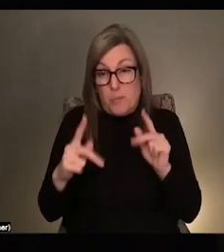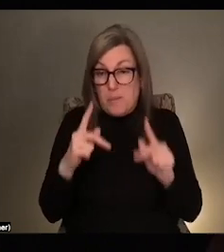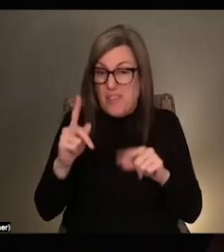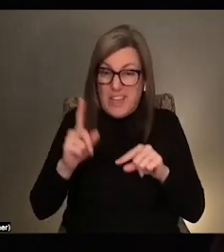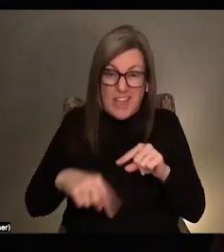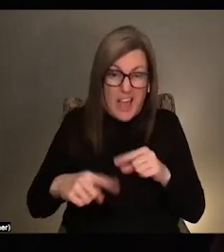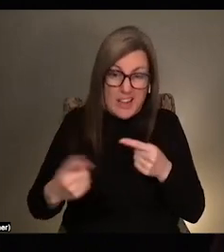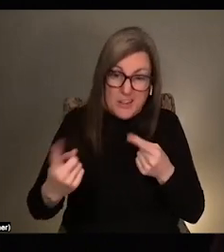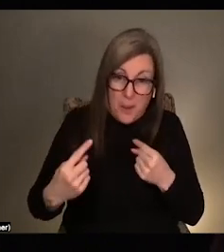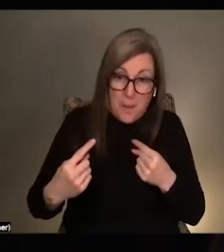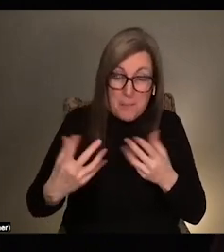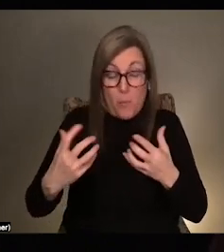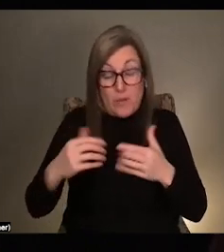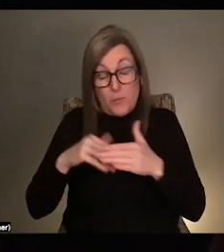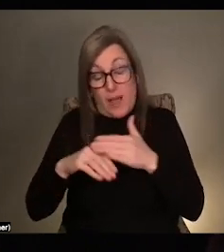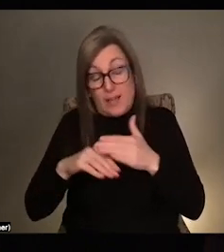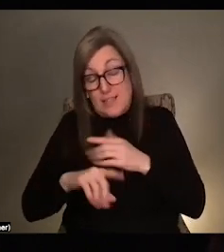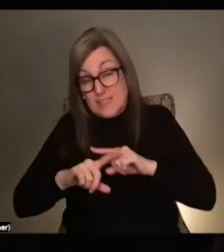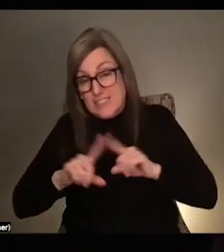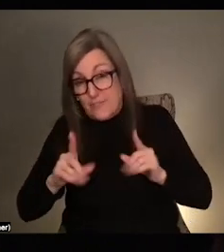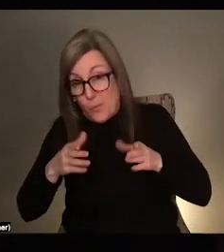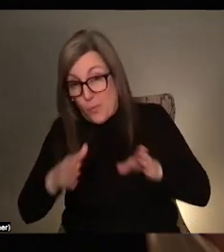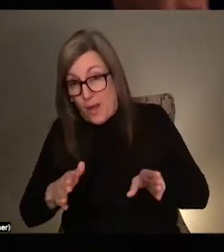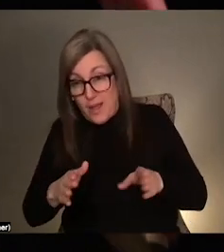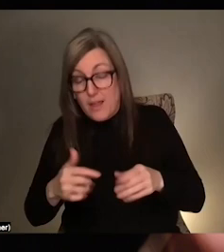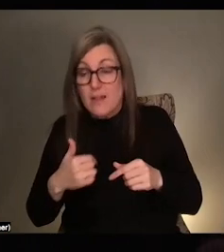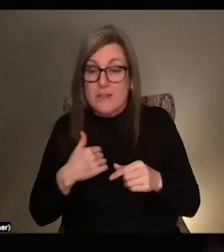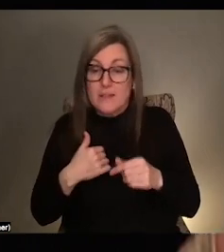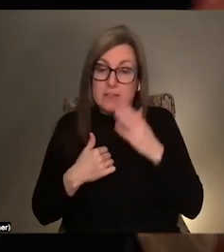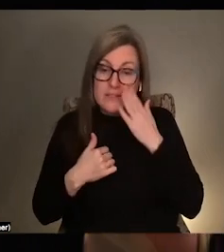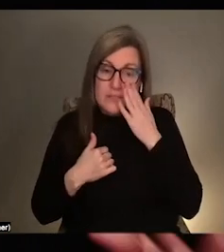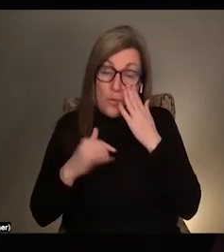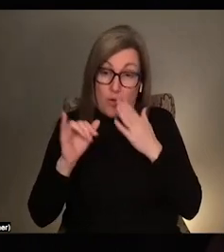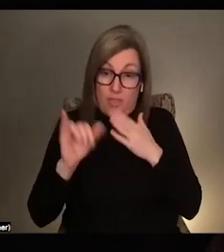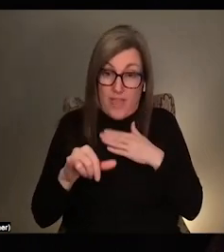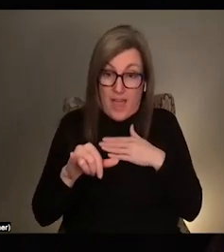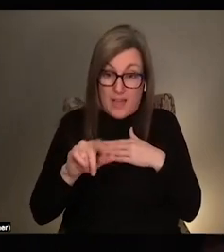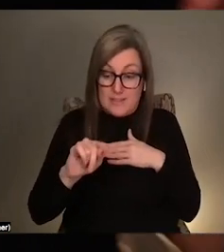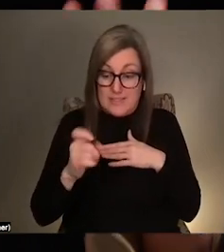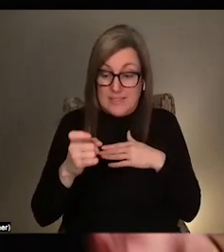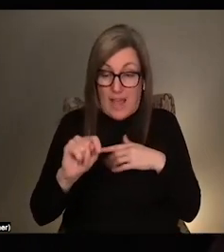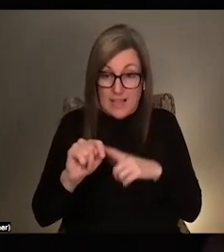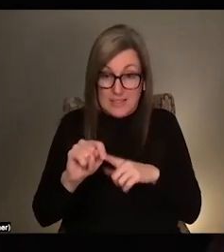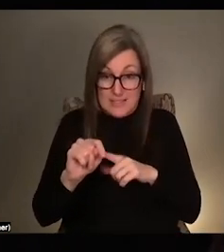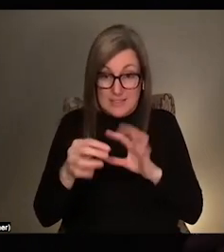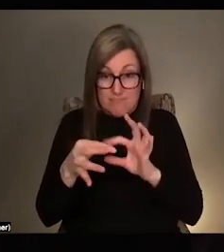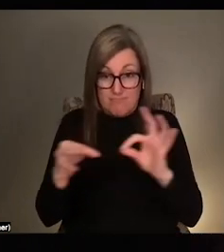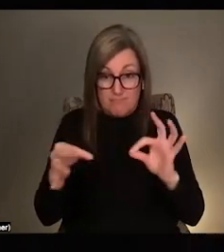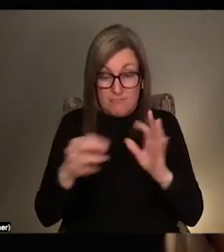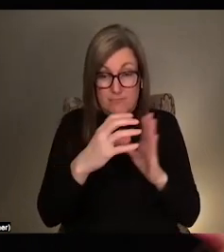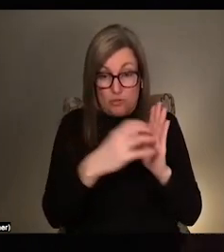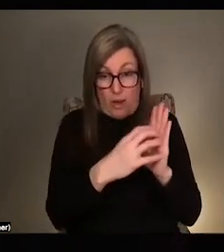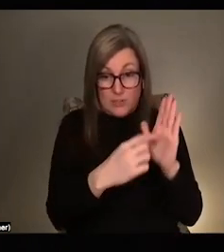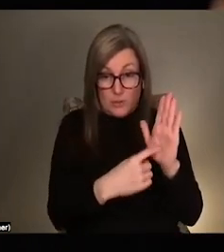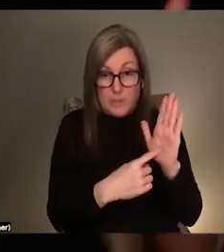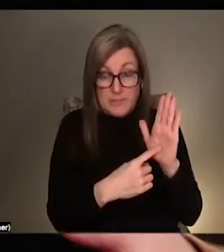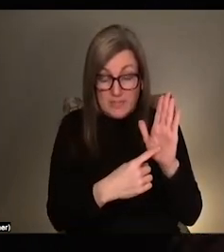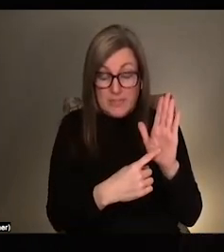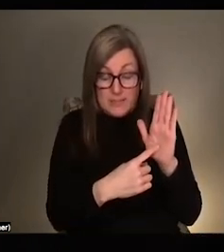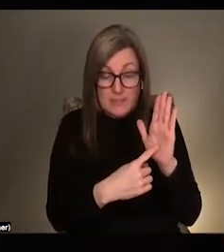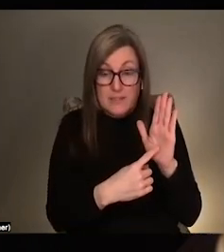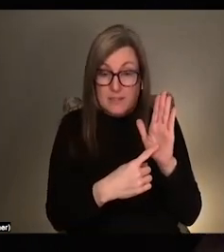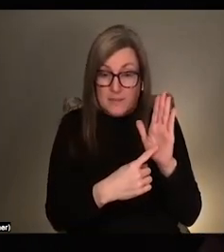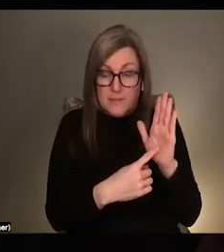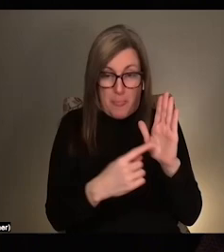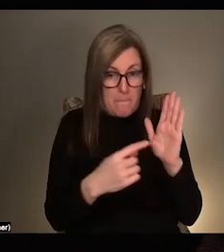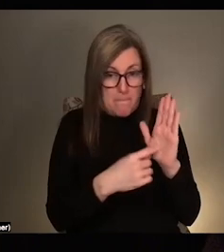want to access the work in a different way. And I would argue that like that text transcript is as much the work as coming in and sitting in the